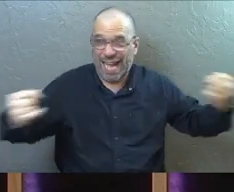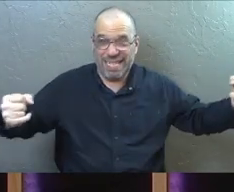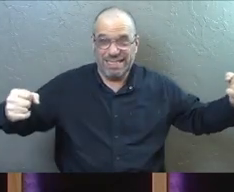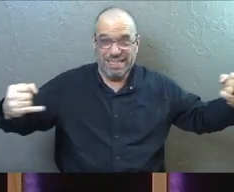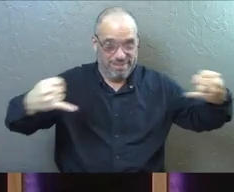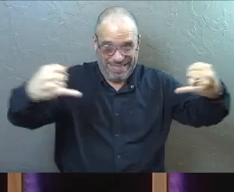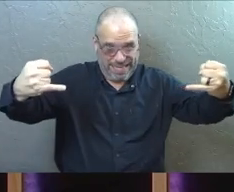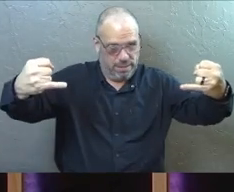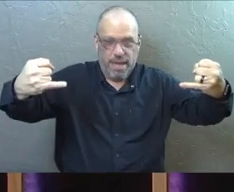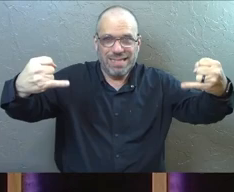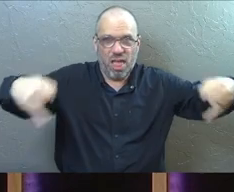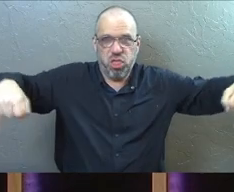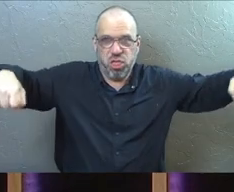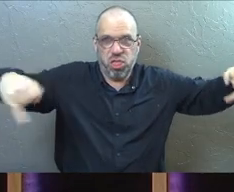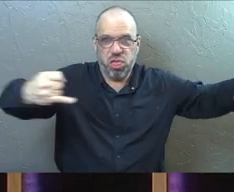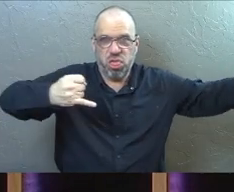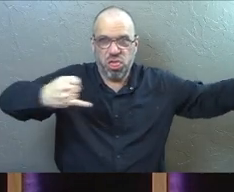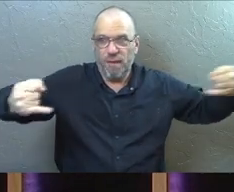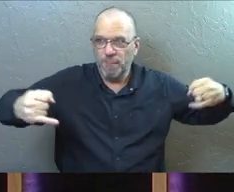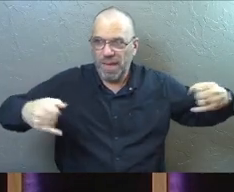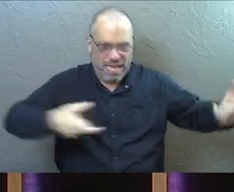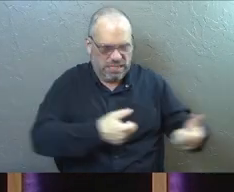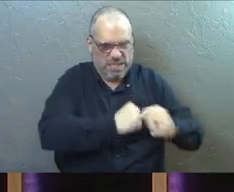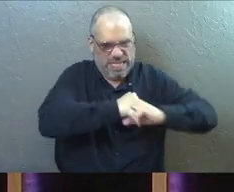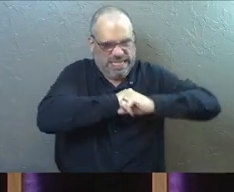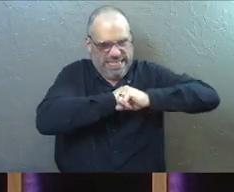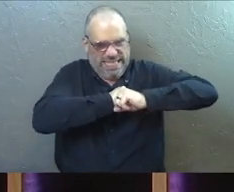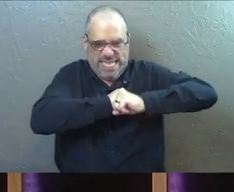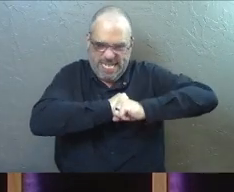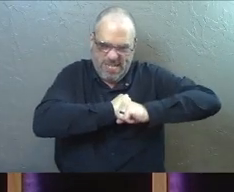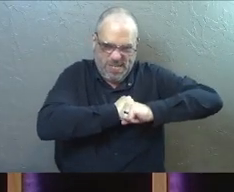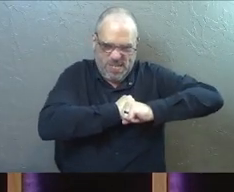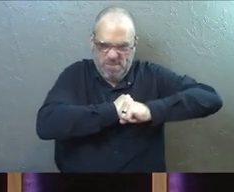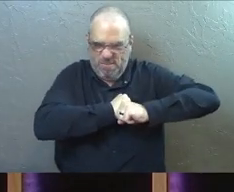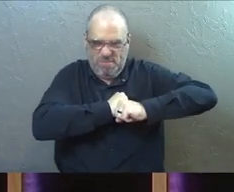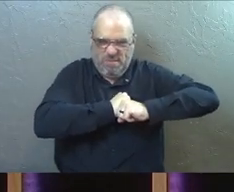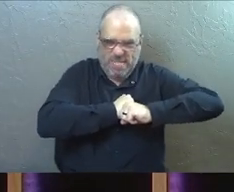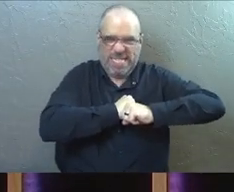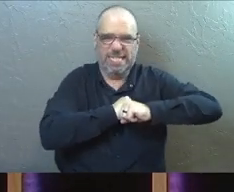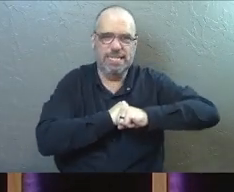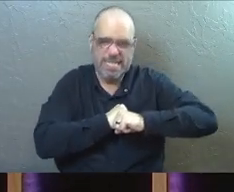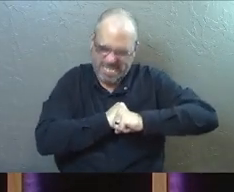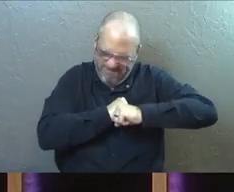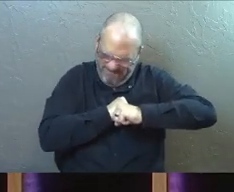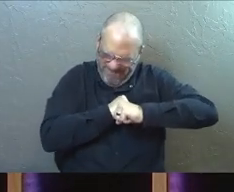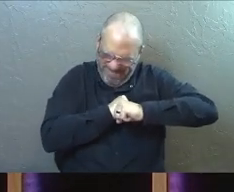and to keep it taut. And then I preached really long while they were standing there sweating. It was a great day.